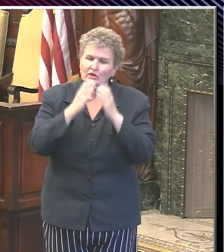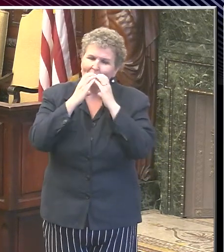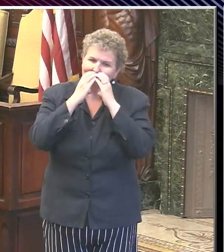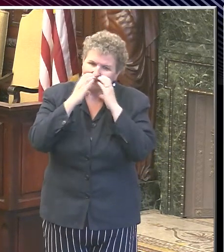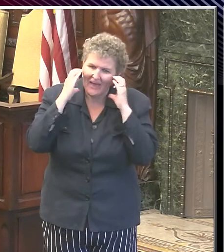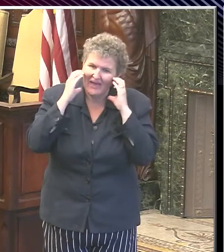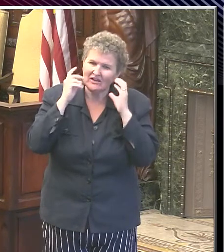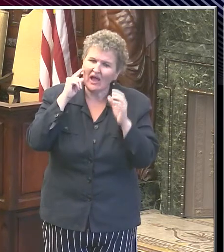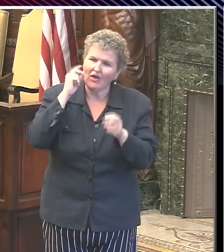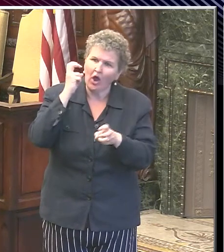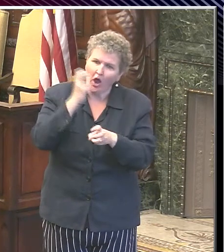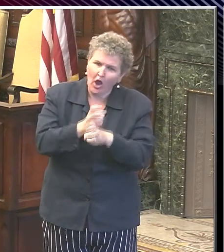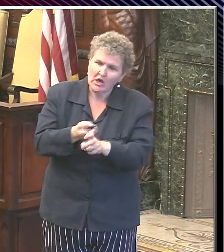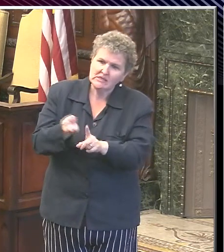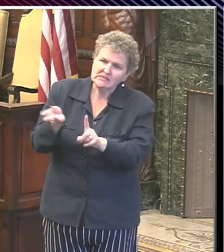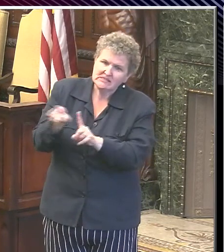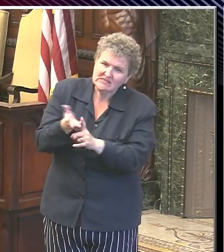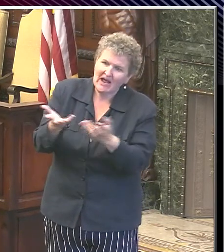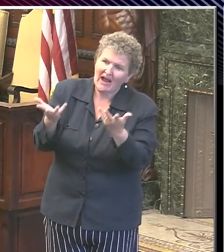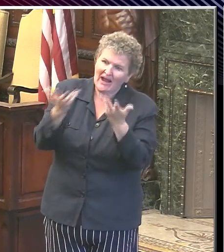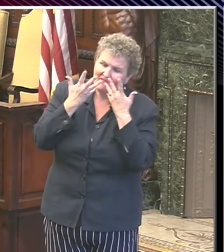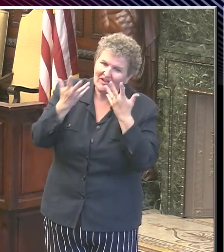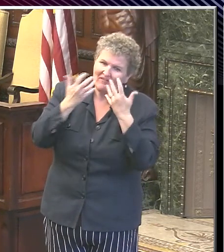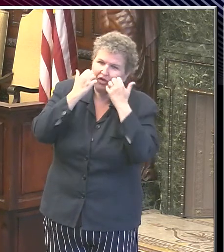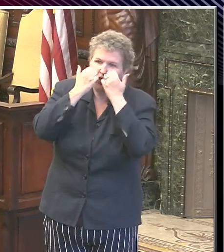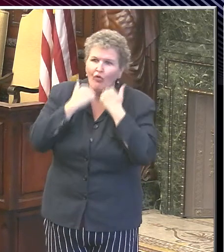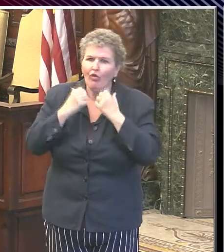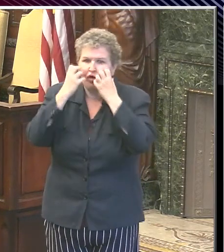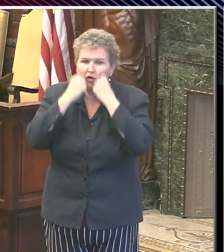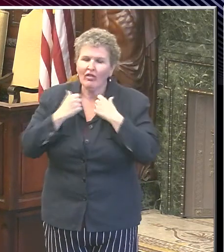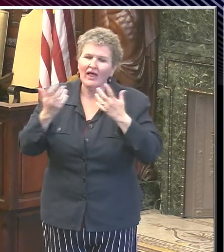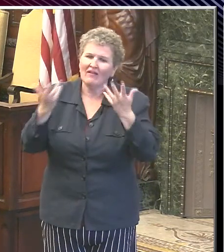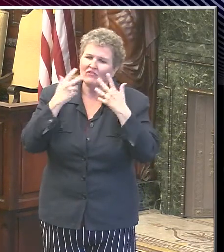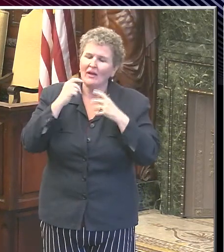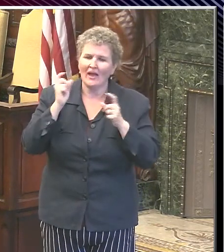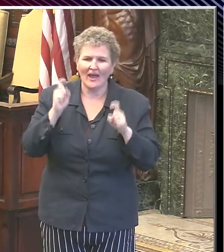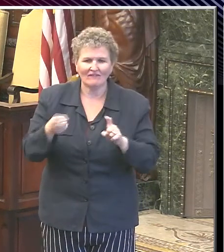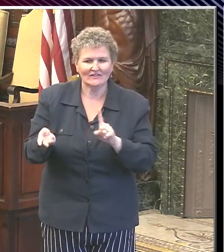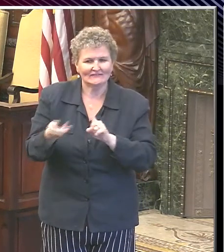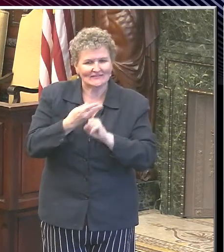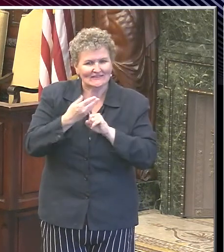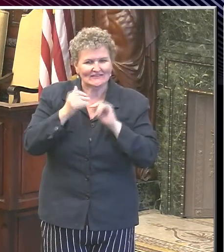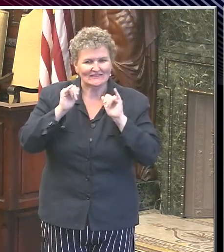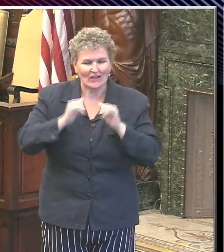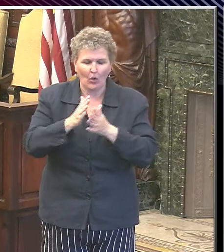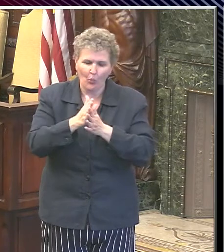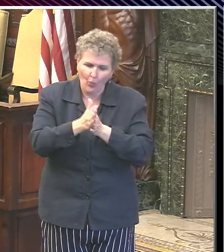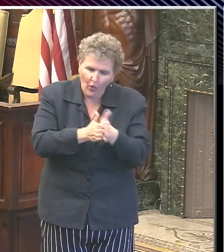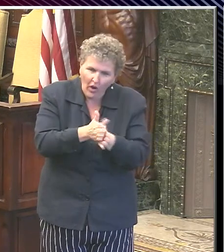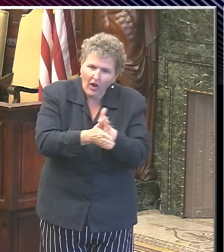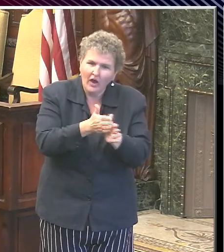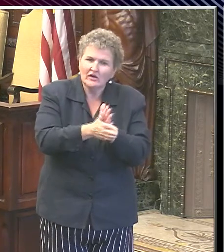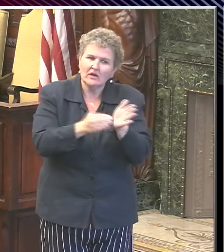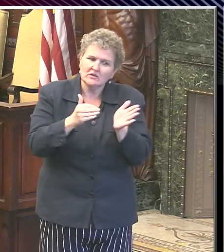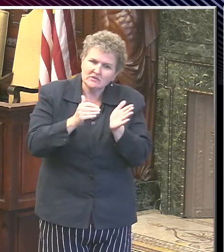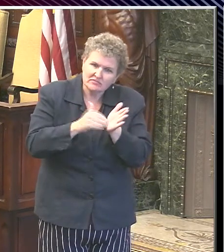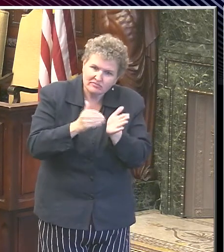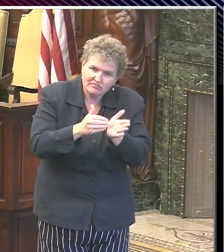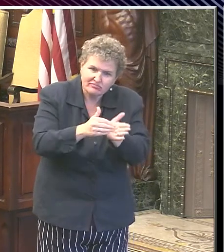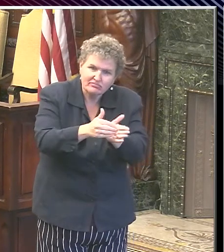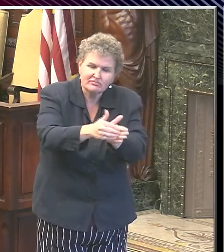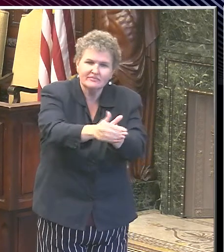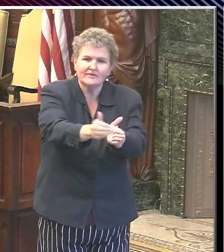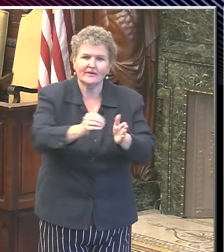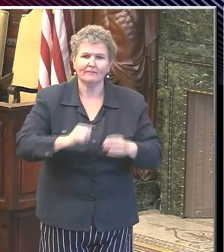kids to wear masks. They're not going to necessarily follow you. But as much as possible. And you should, yes, have them wash their hands as much as possible. You can get secretions on your